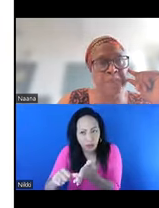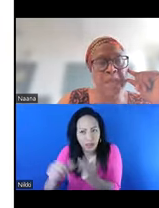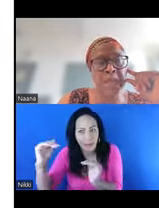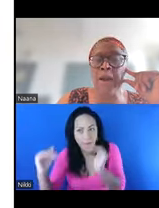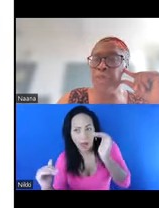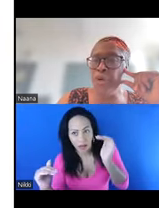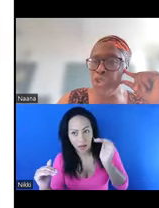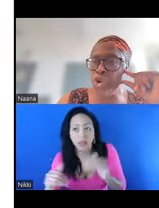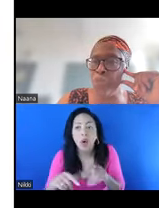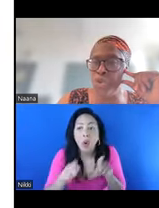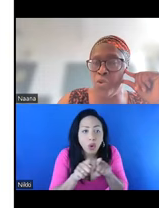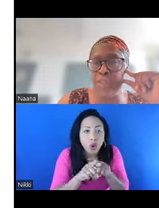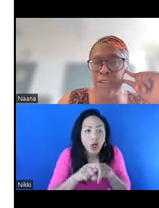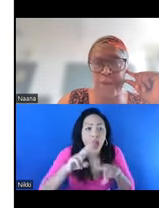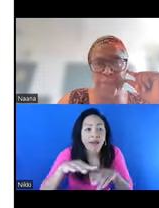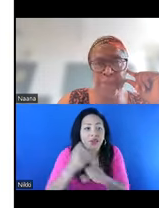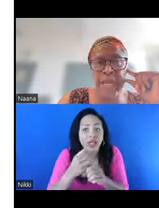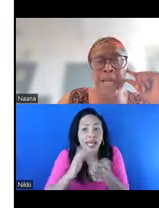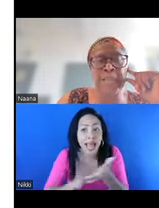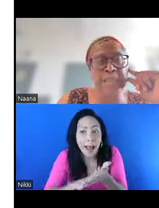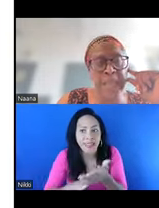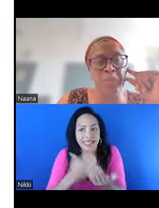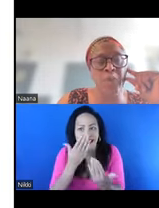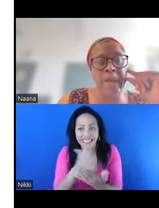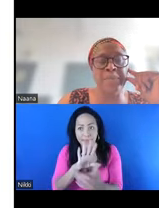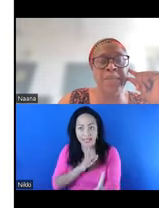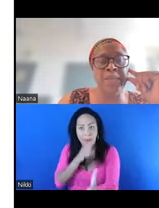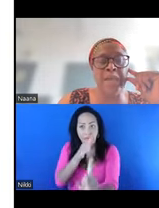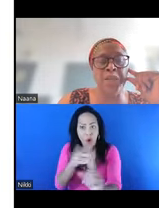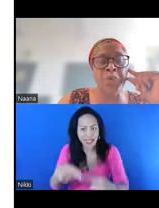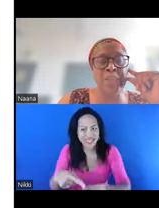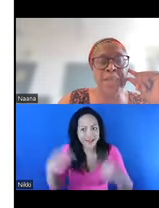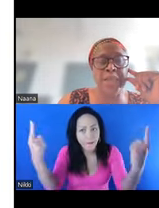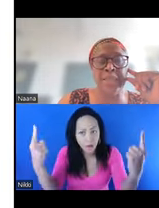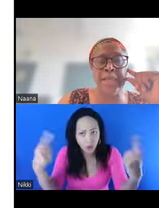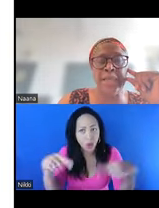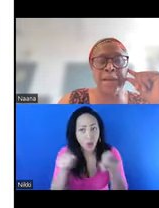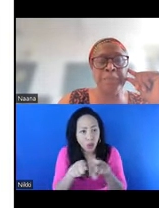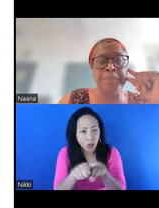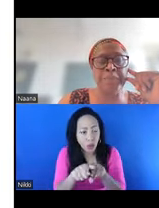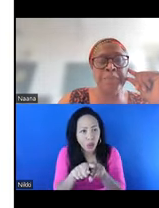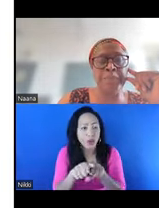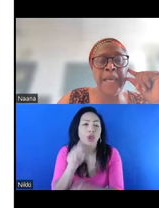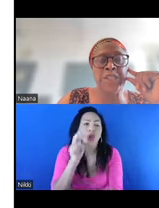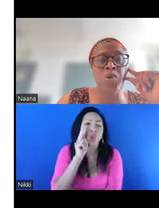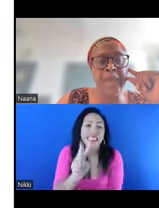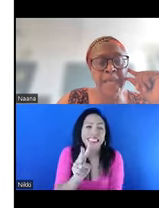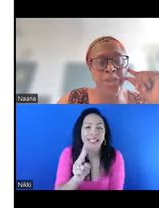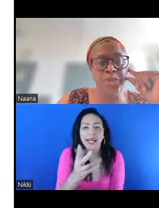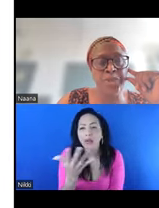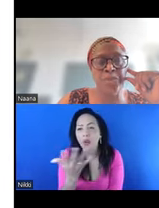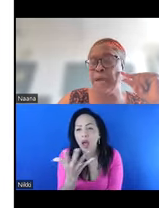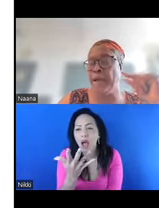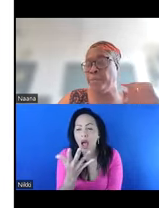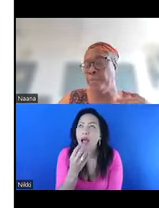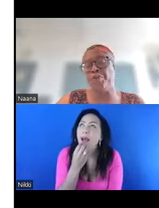FGM, the approaches almost always differ. And the same way that you will see that in it's okay